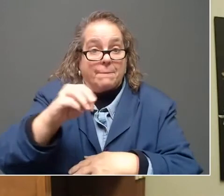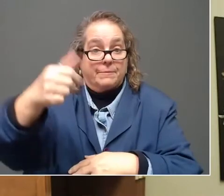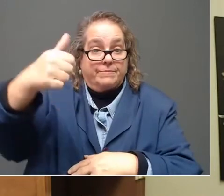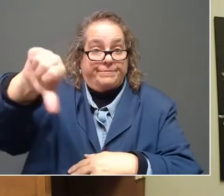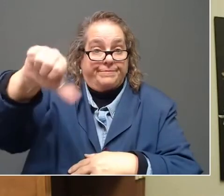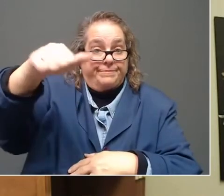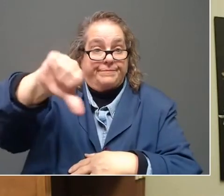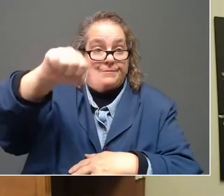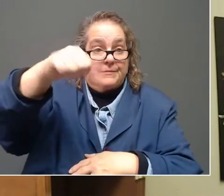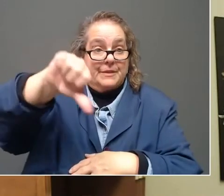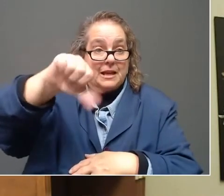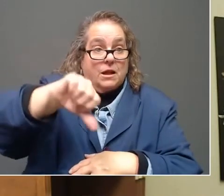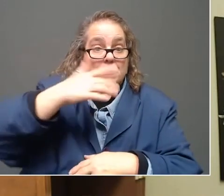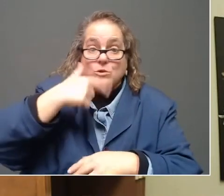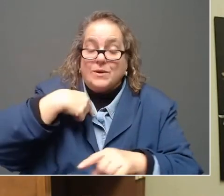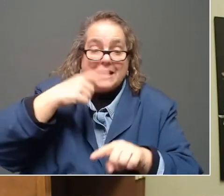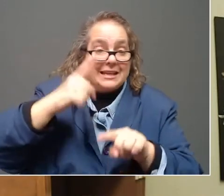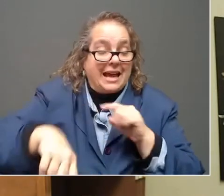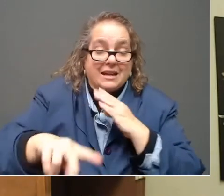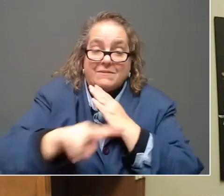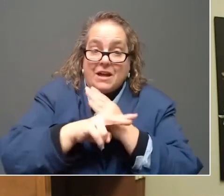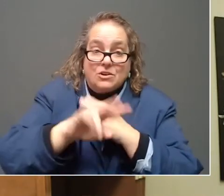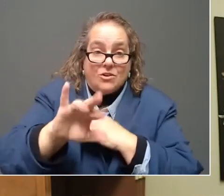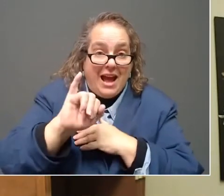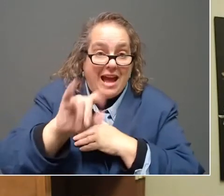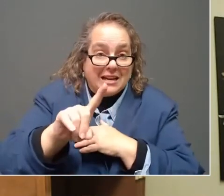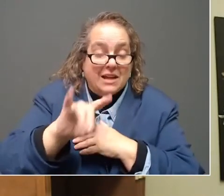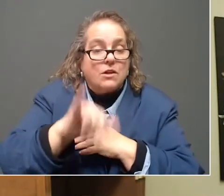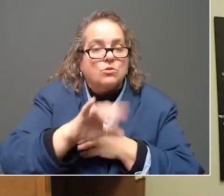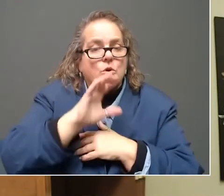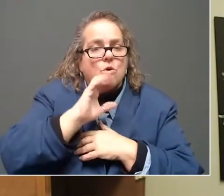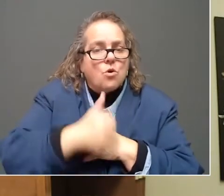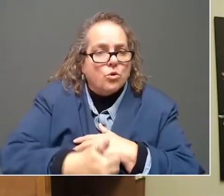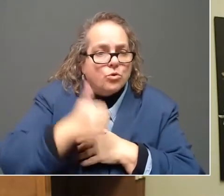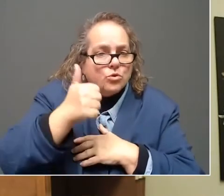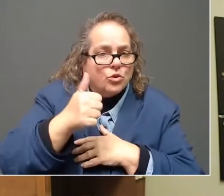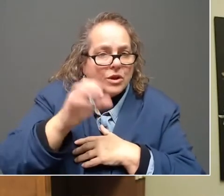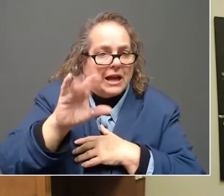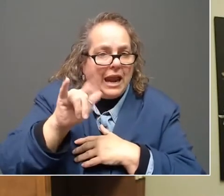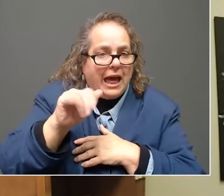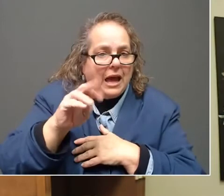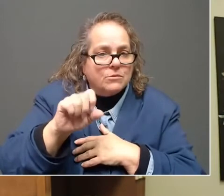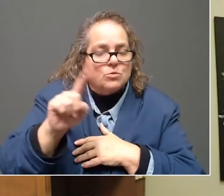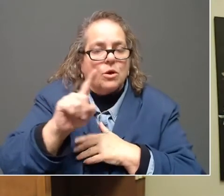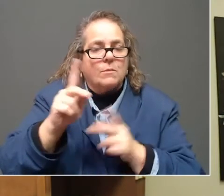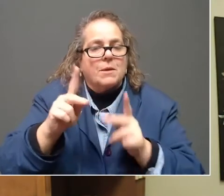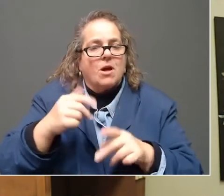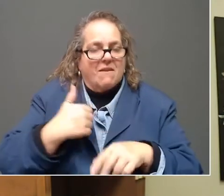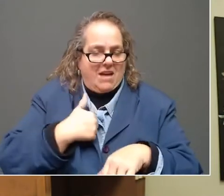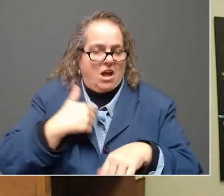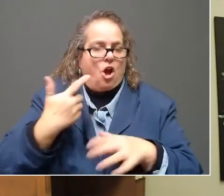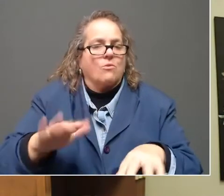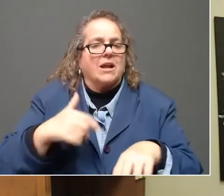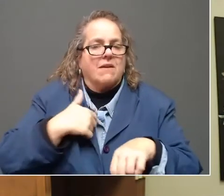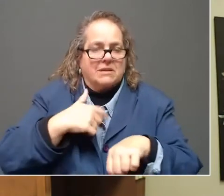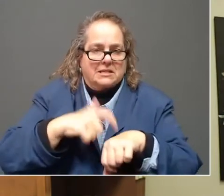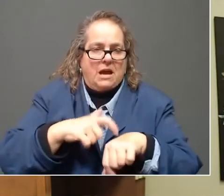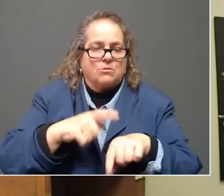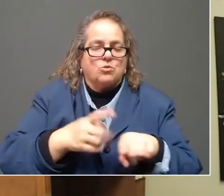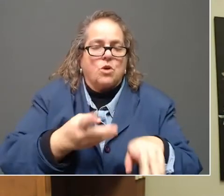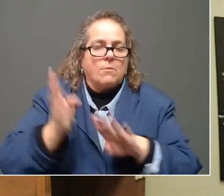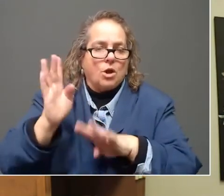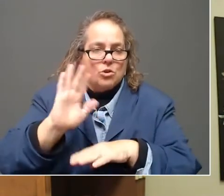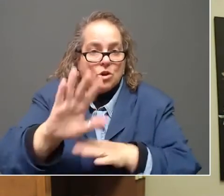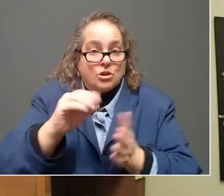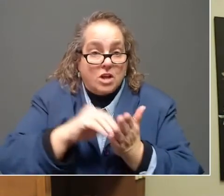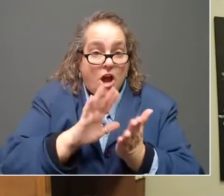their IDs. These are older claims where people have had time to upload those documents and haven't. Now, if you got that